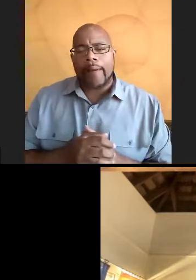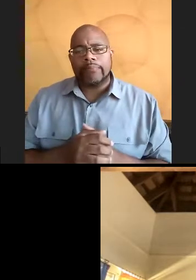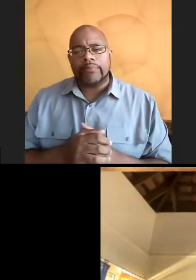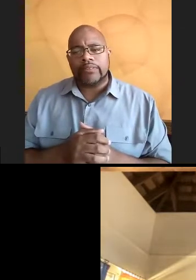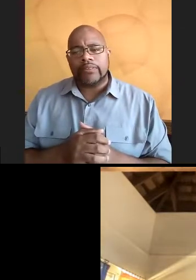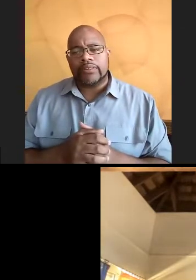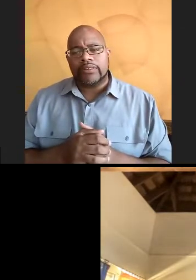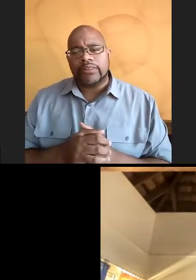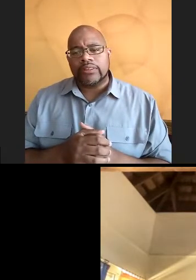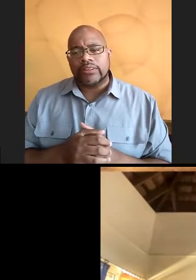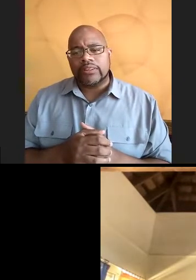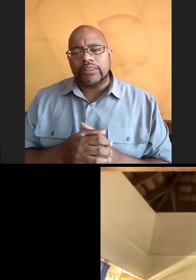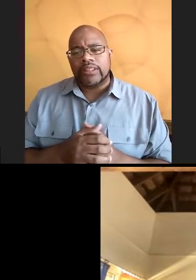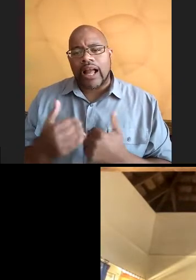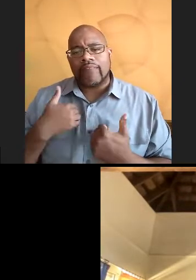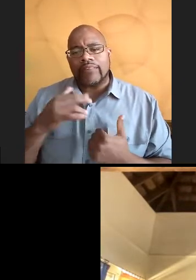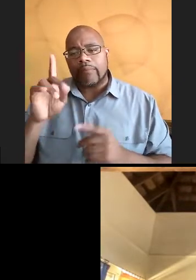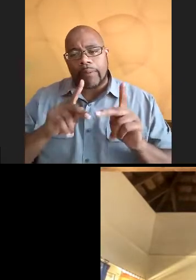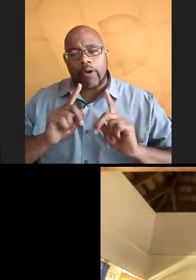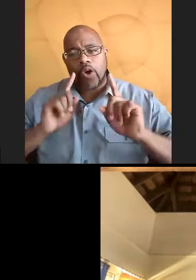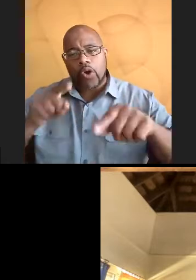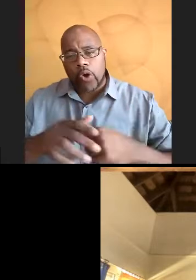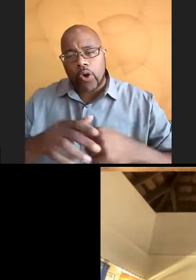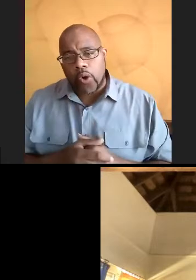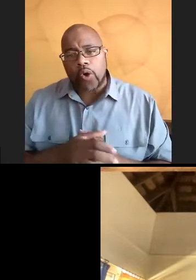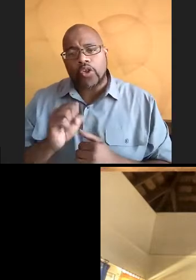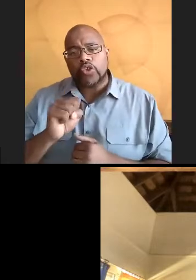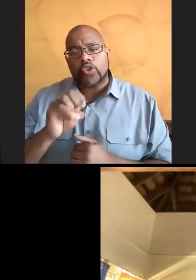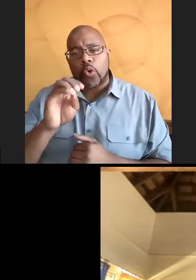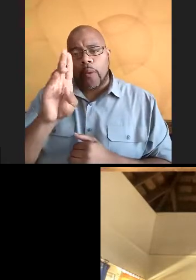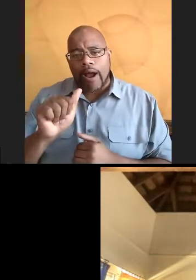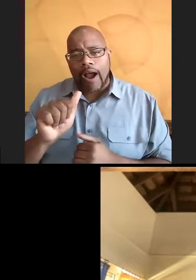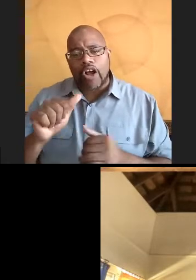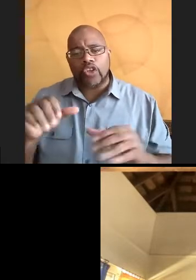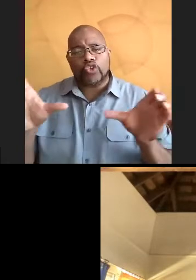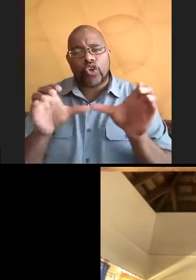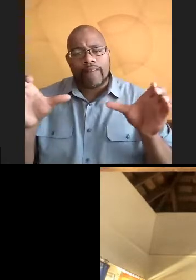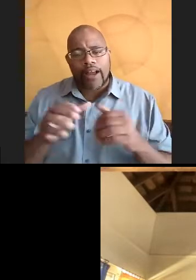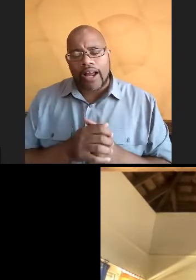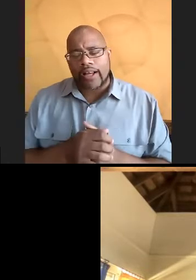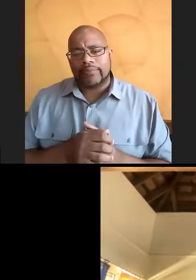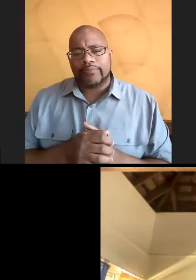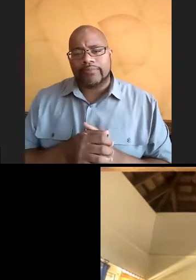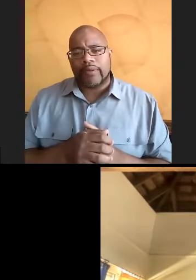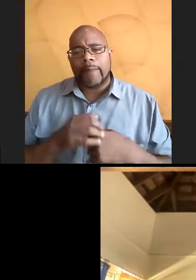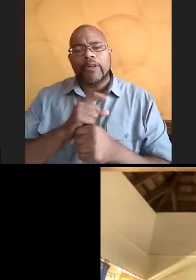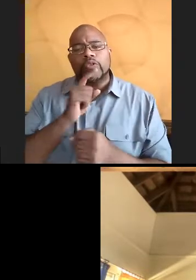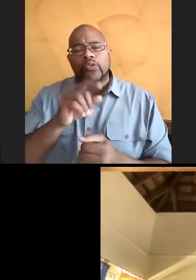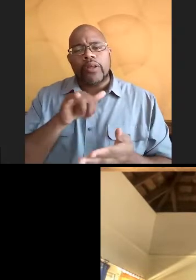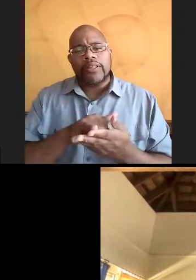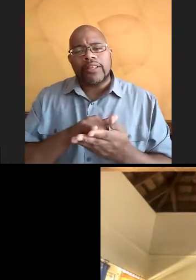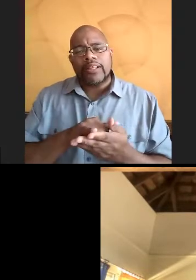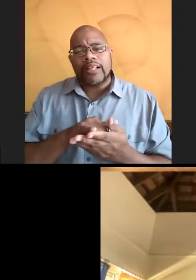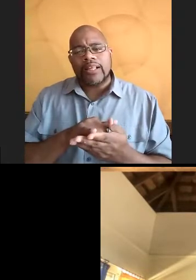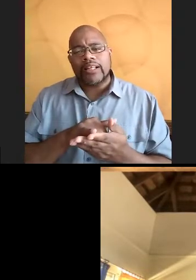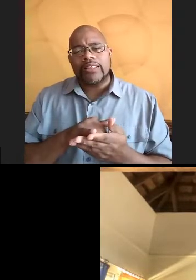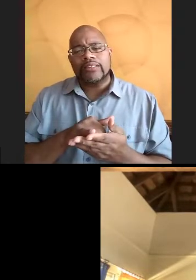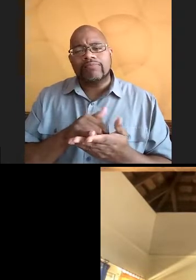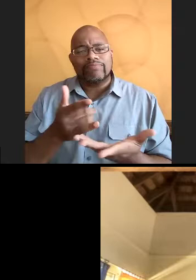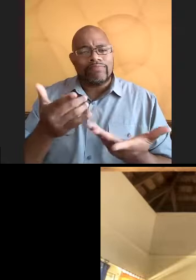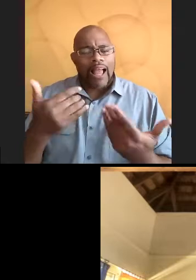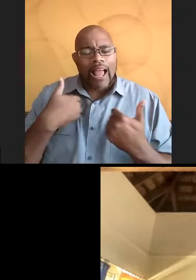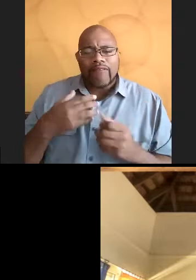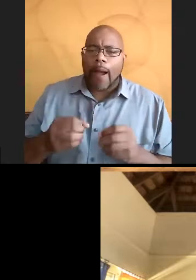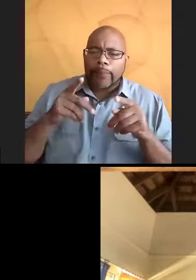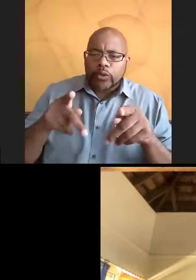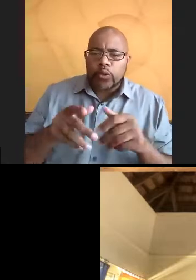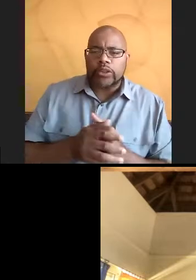we had seven people go and get scuba certified earlier this summer, right? Making sure not only that they are getting comfortable, but they have a tool